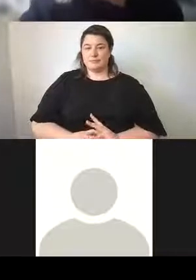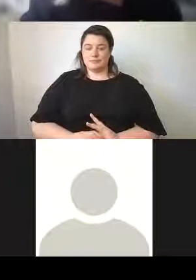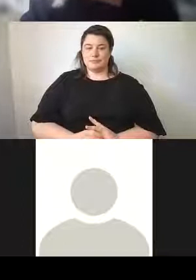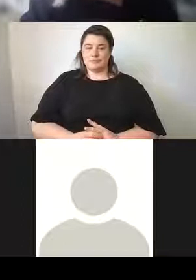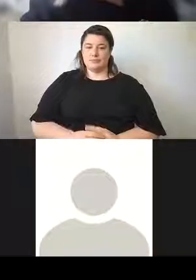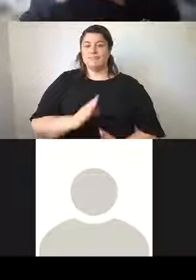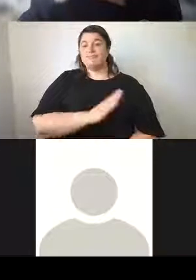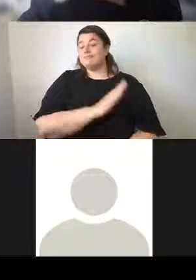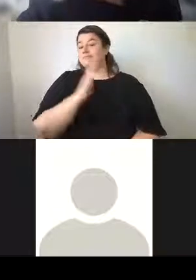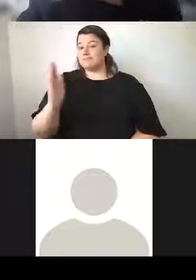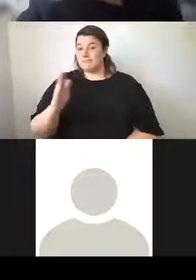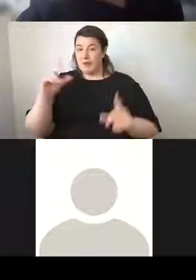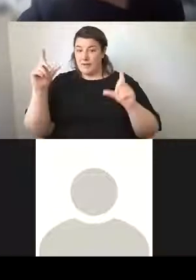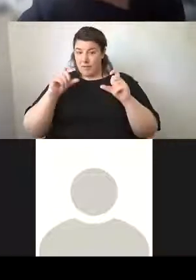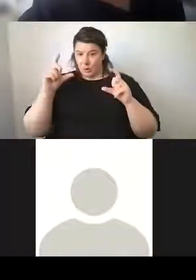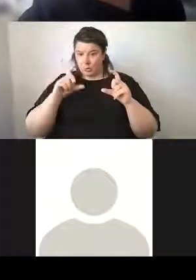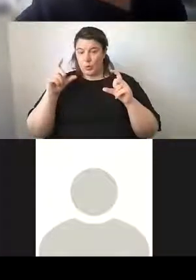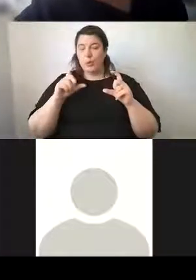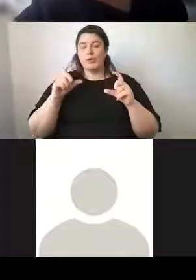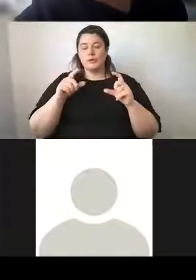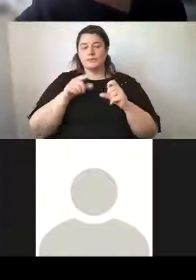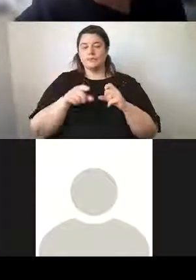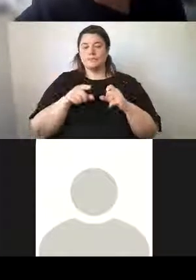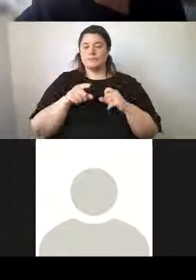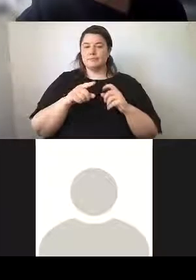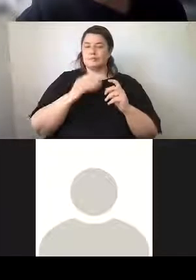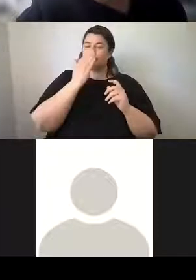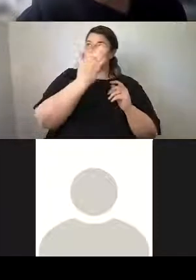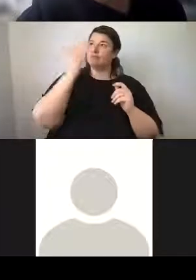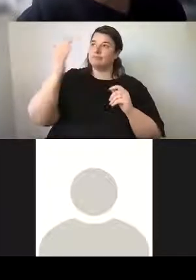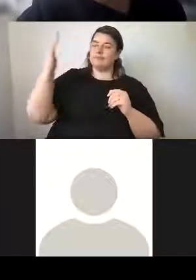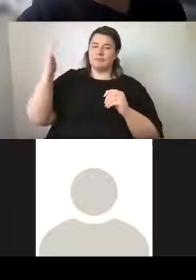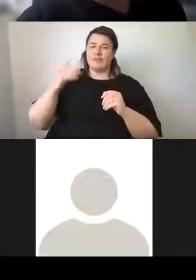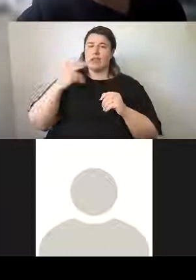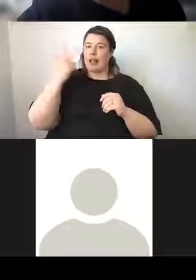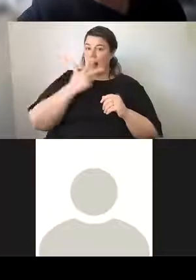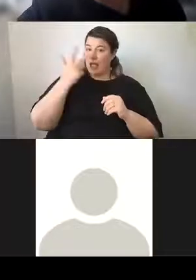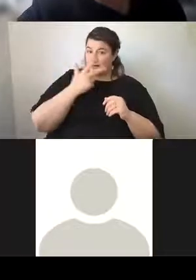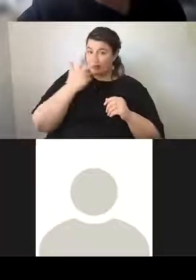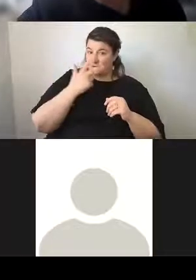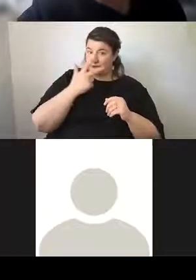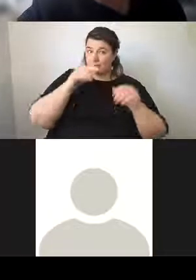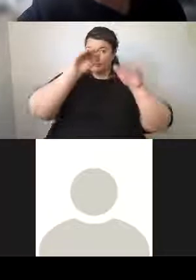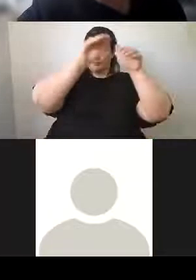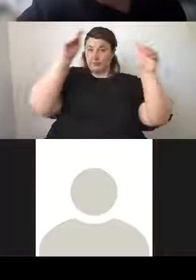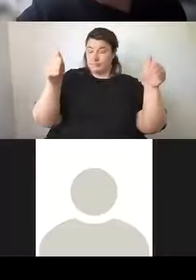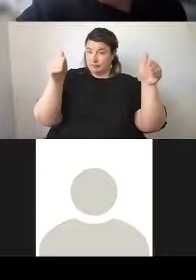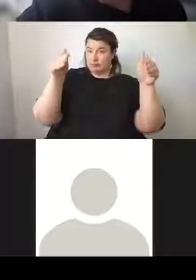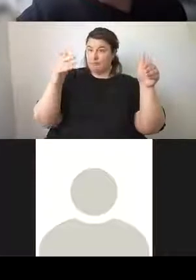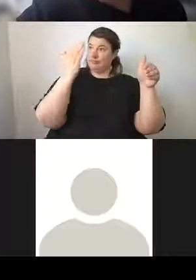right hand side is an image of the panels of stained glass in the dome right above the chandelier.